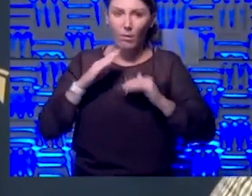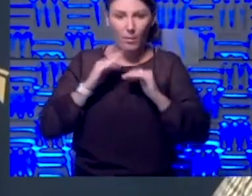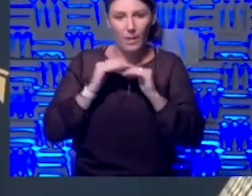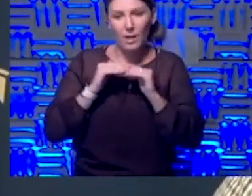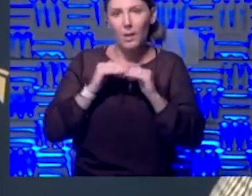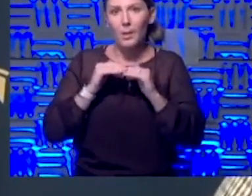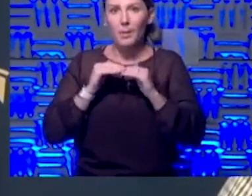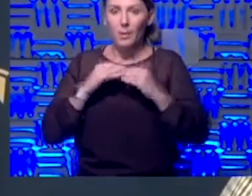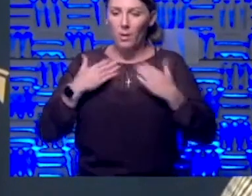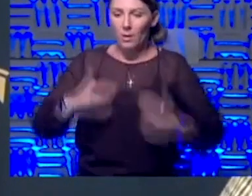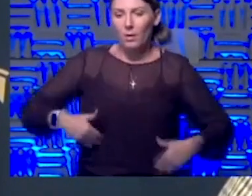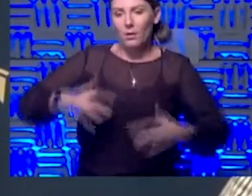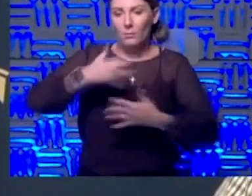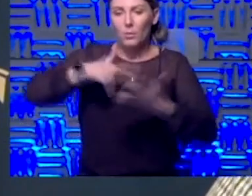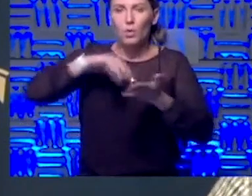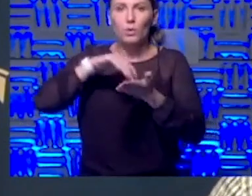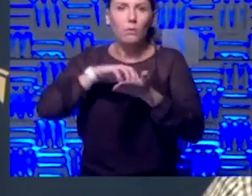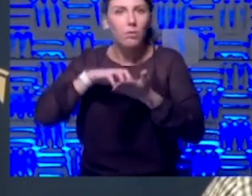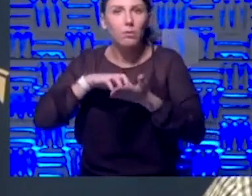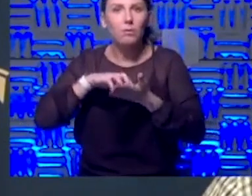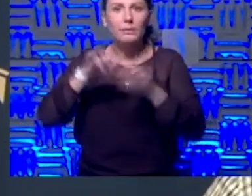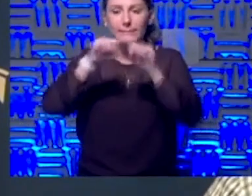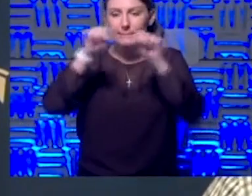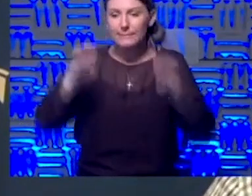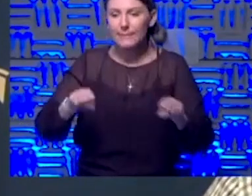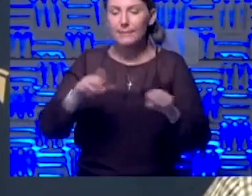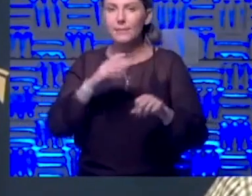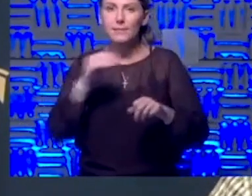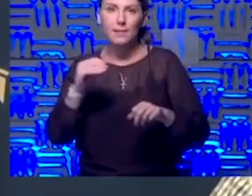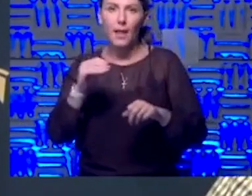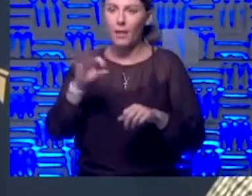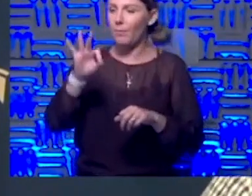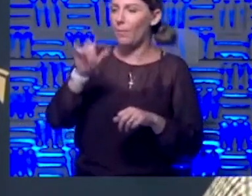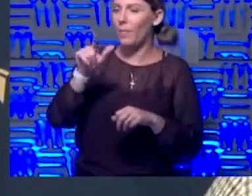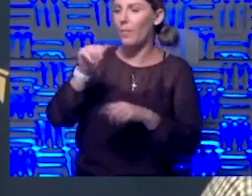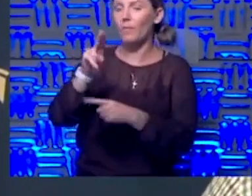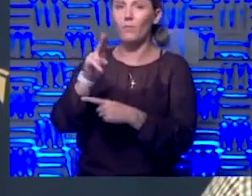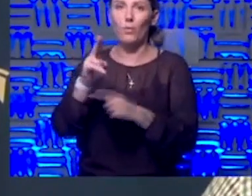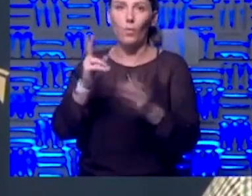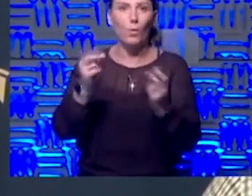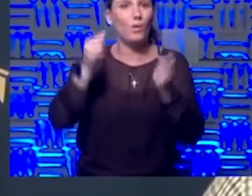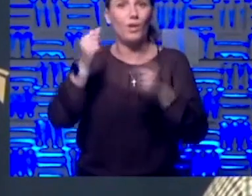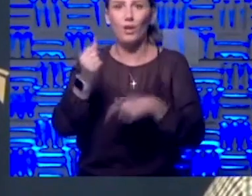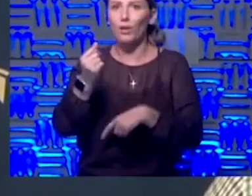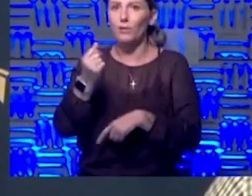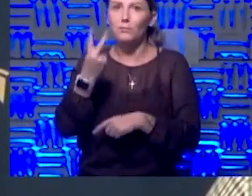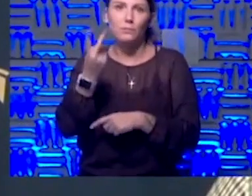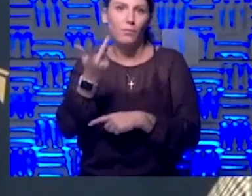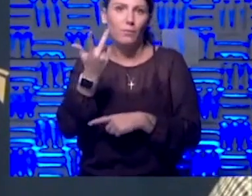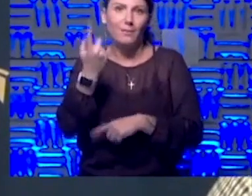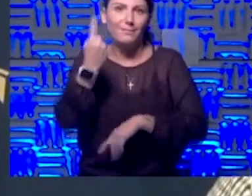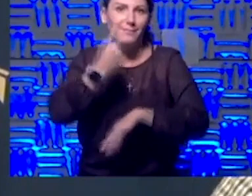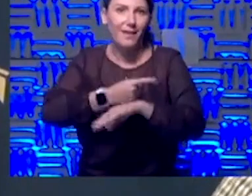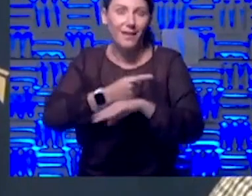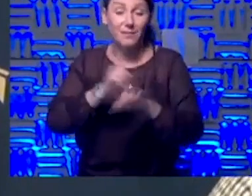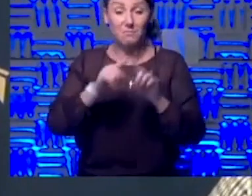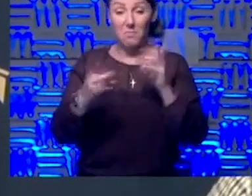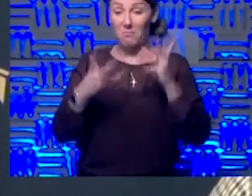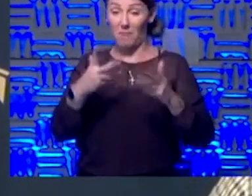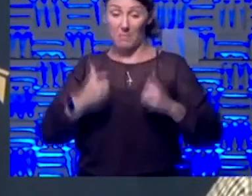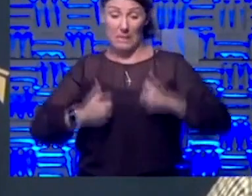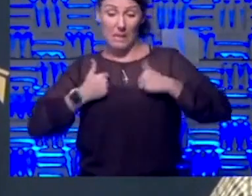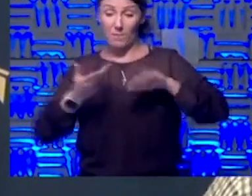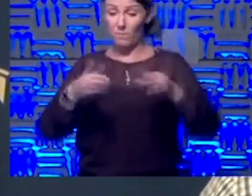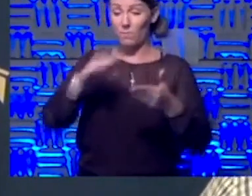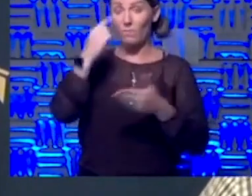you know, the flu to a health worker may be a quick, you know, two, three days, but it could mean life or death for our patients. So I think